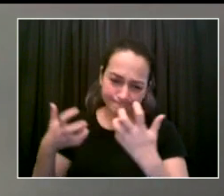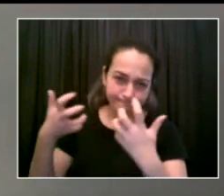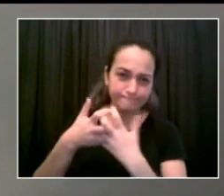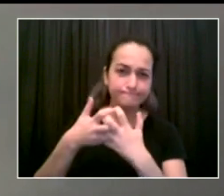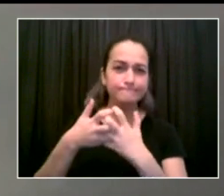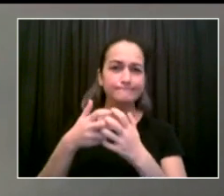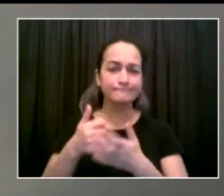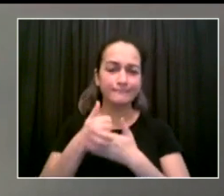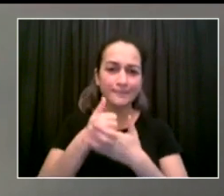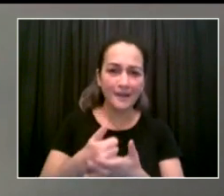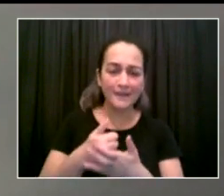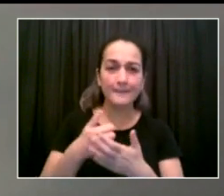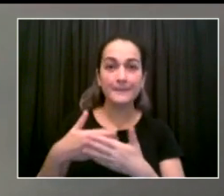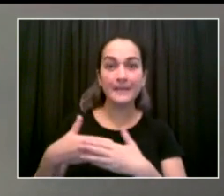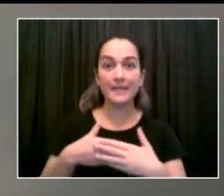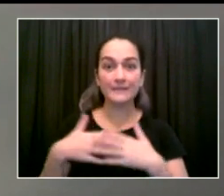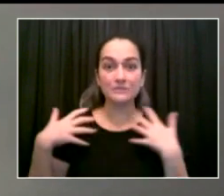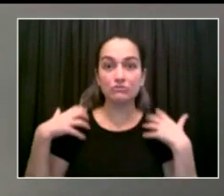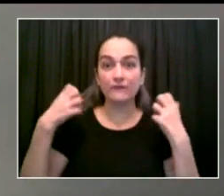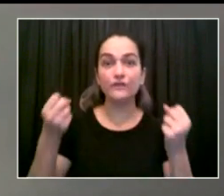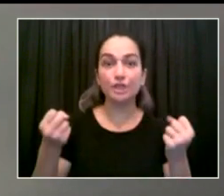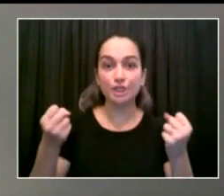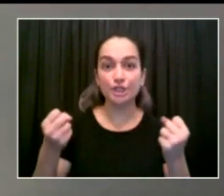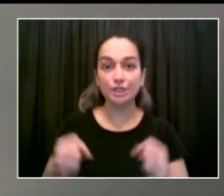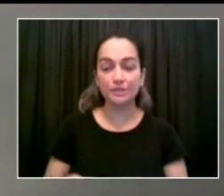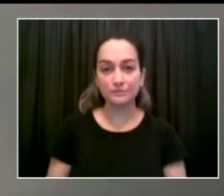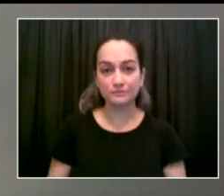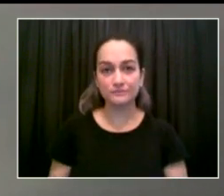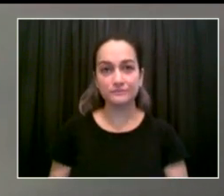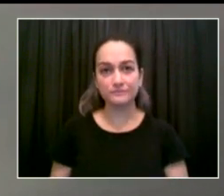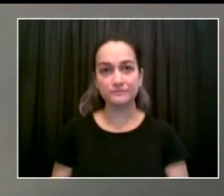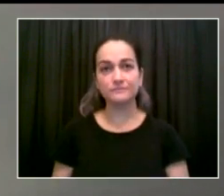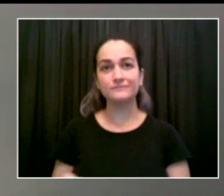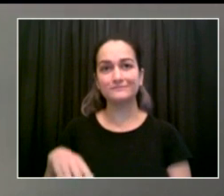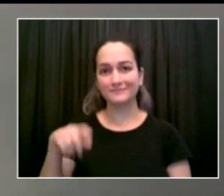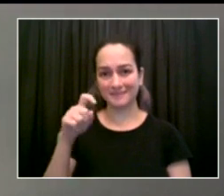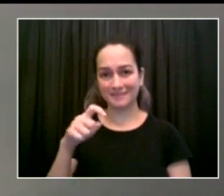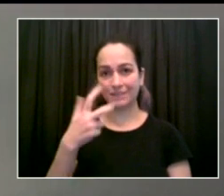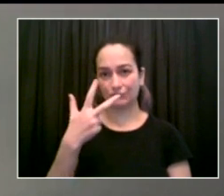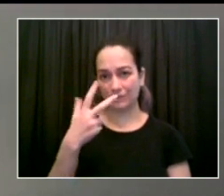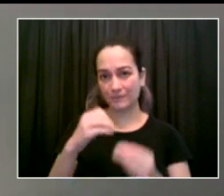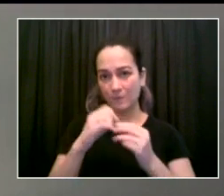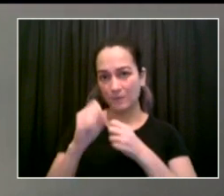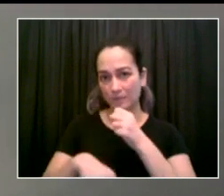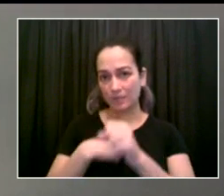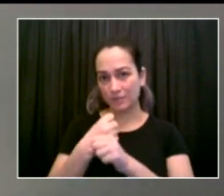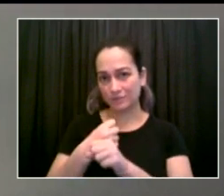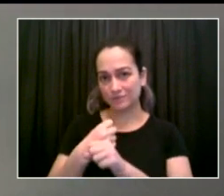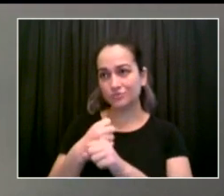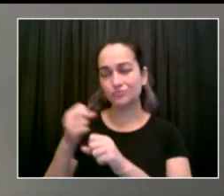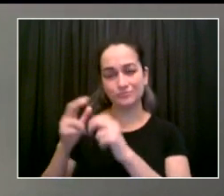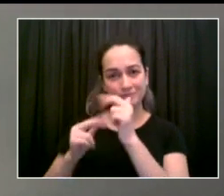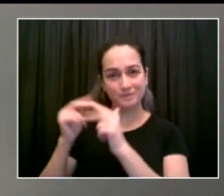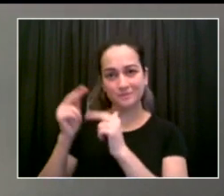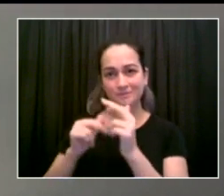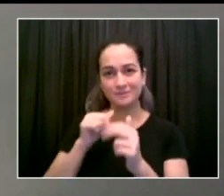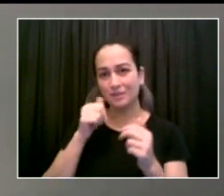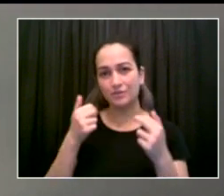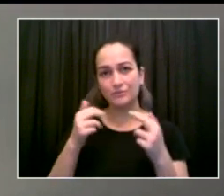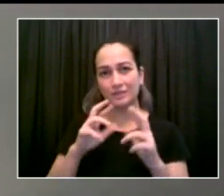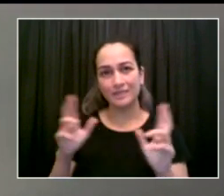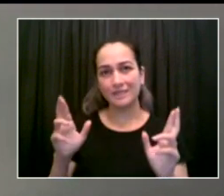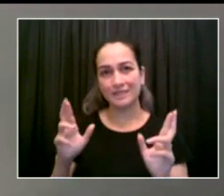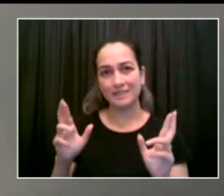now on opening. But while that's far away, it would never happen. This would never be a dream come true without